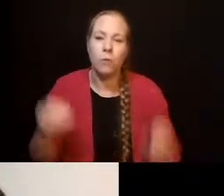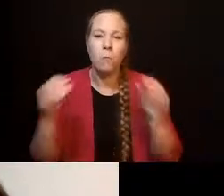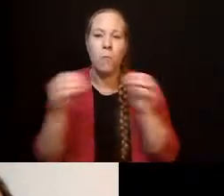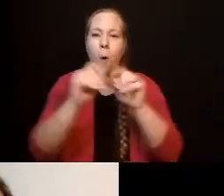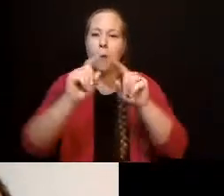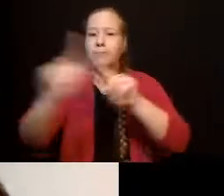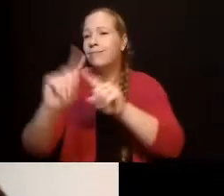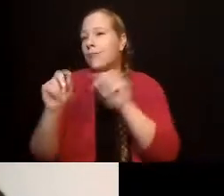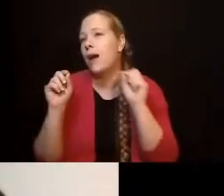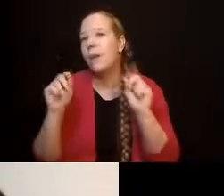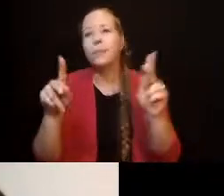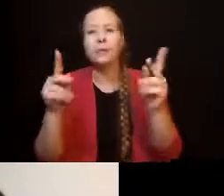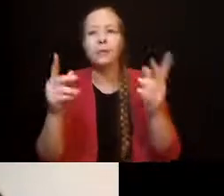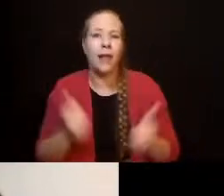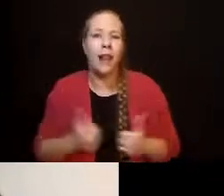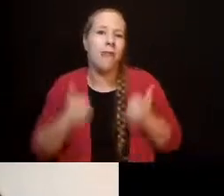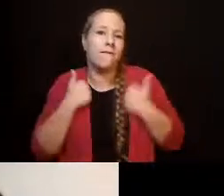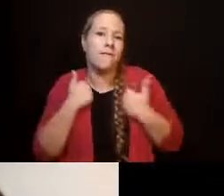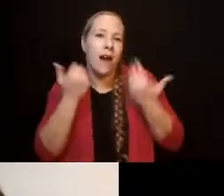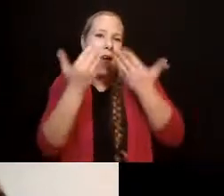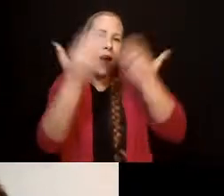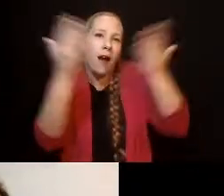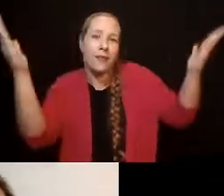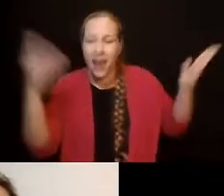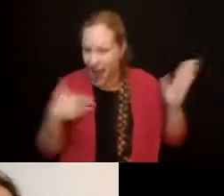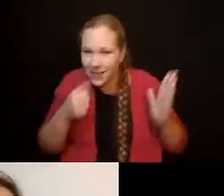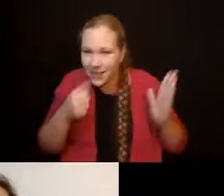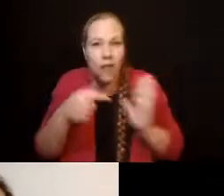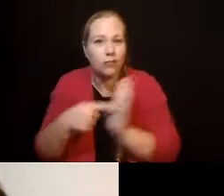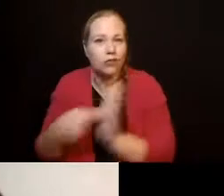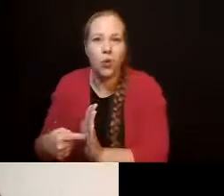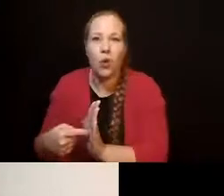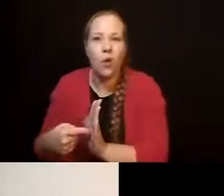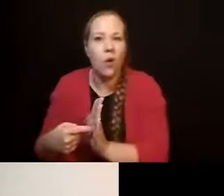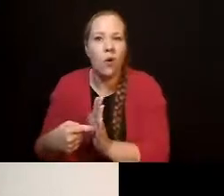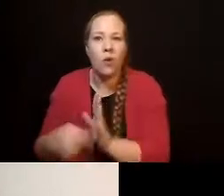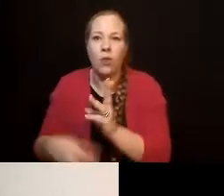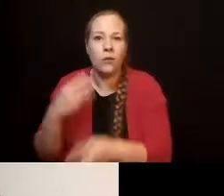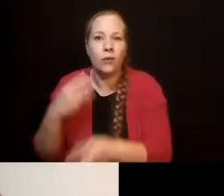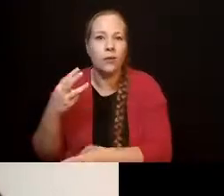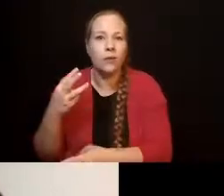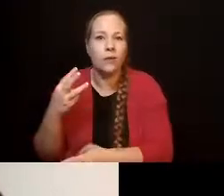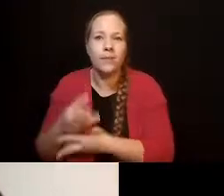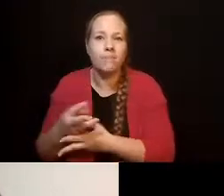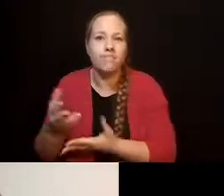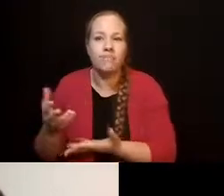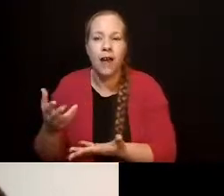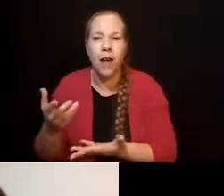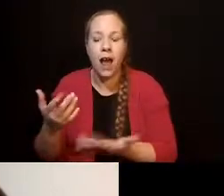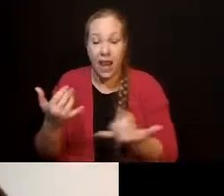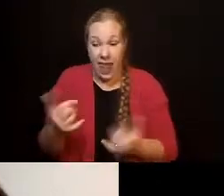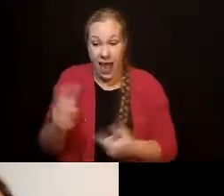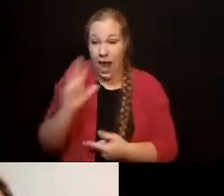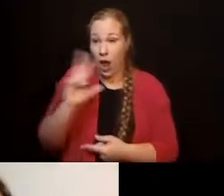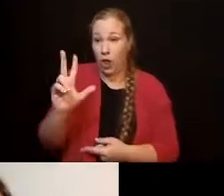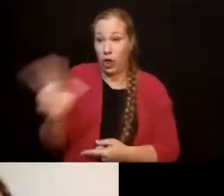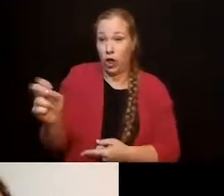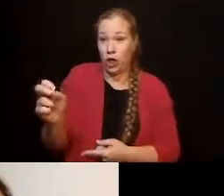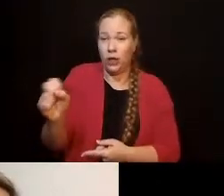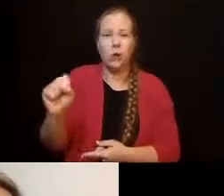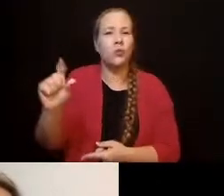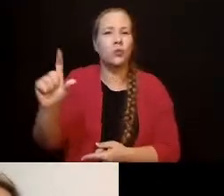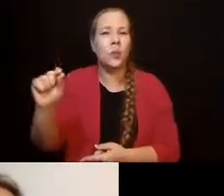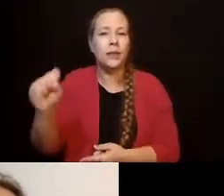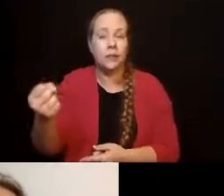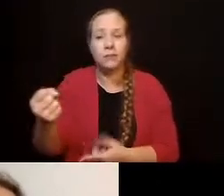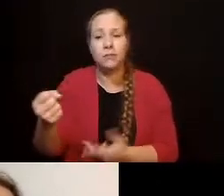20s and 30s. I still can do a whole lot of that, right? But as I look back, that's an area I wish